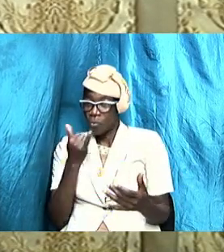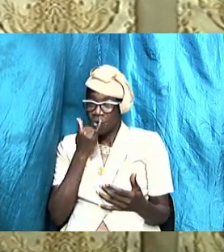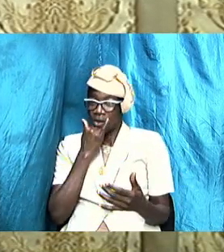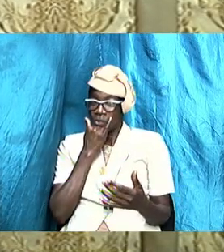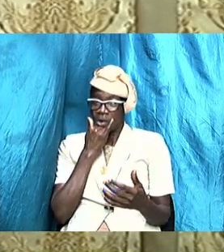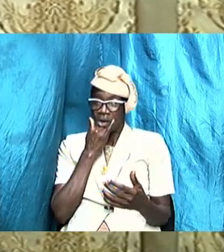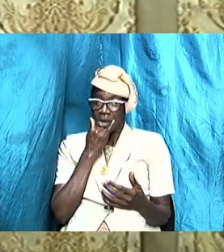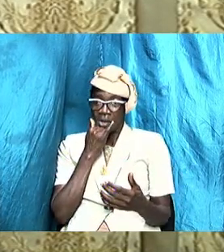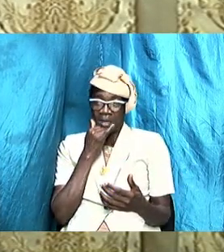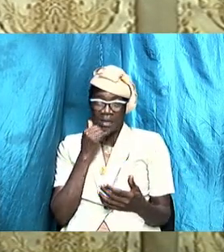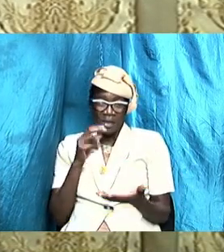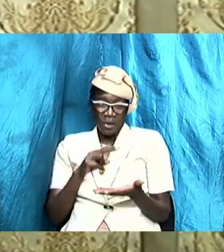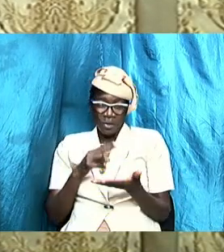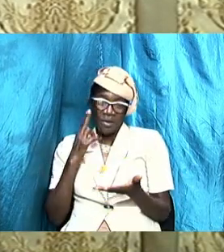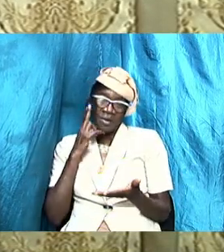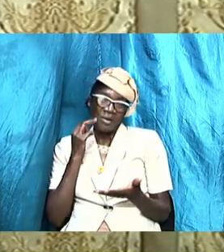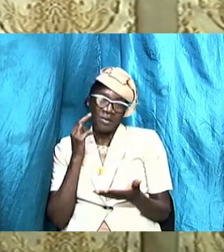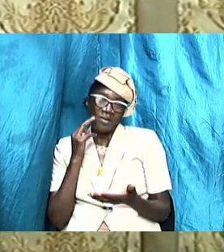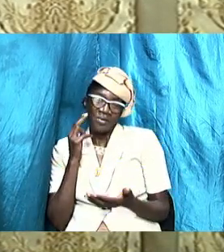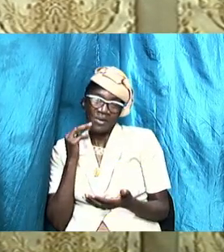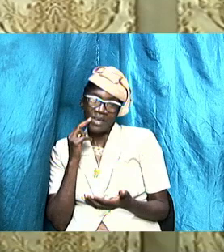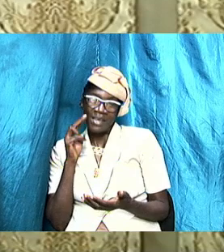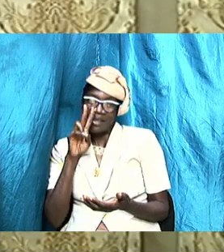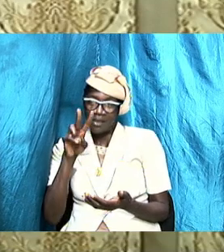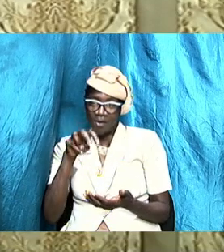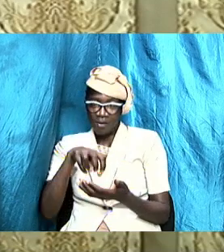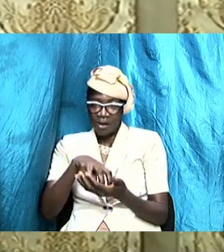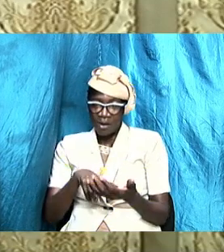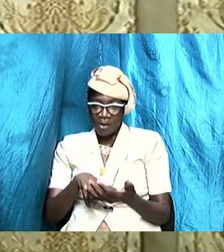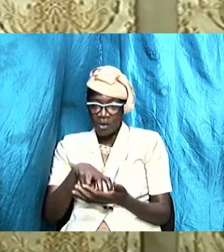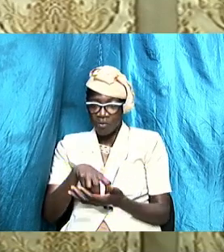you are a weak husband